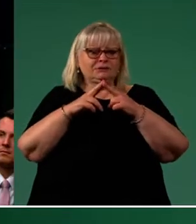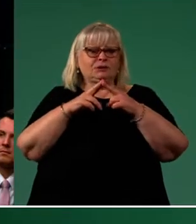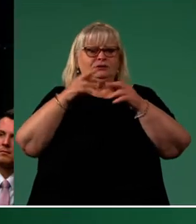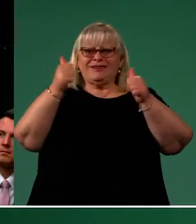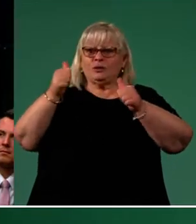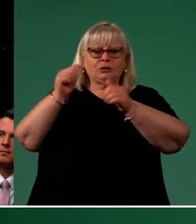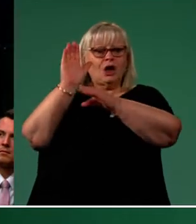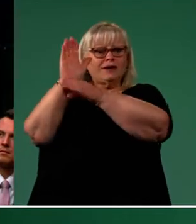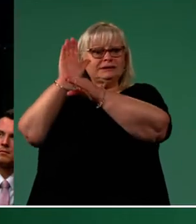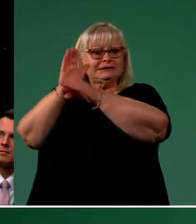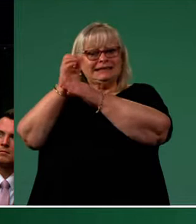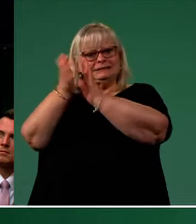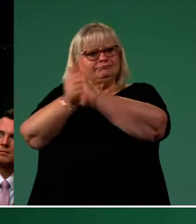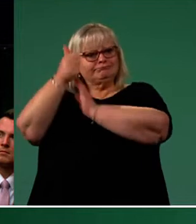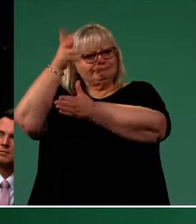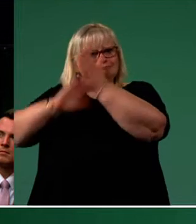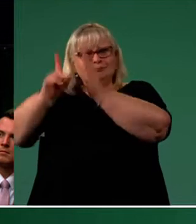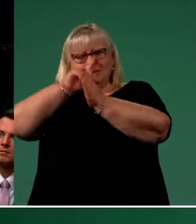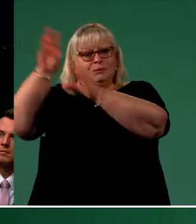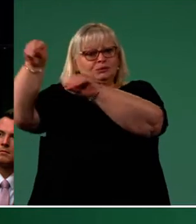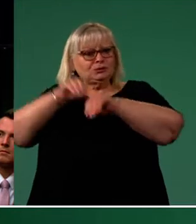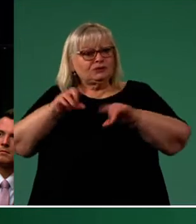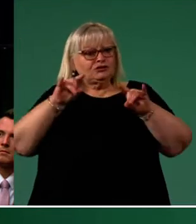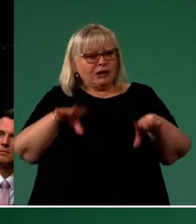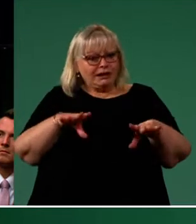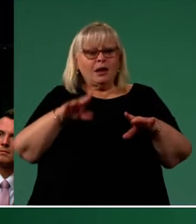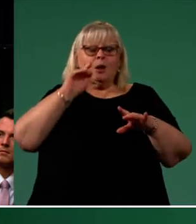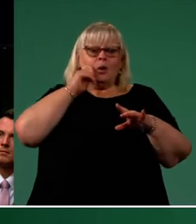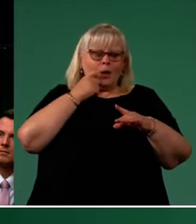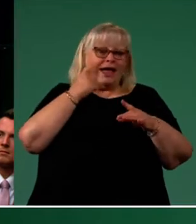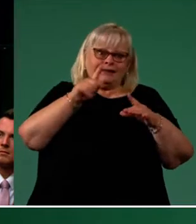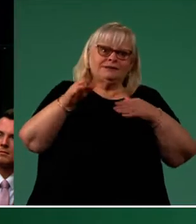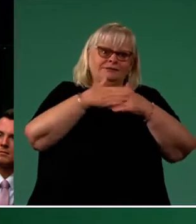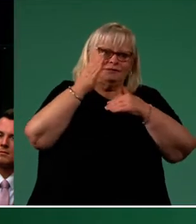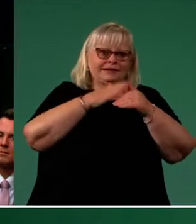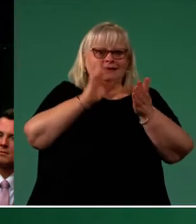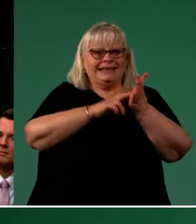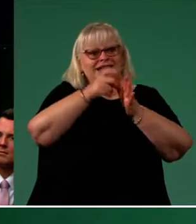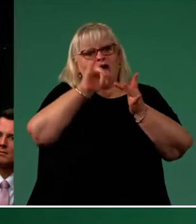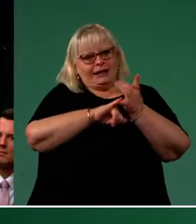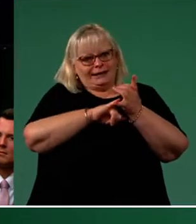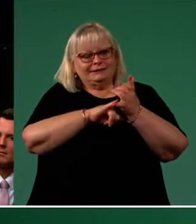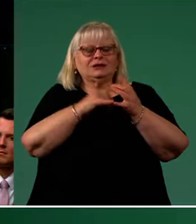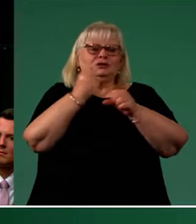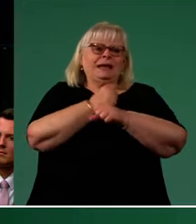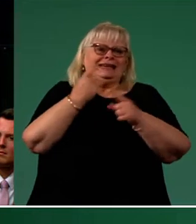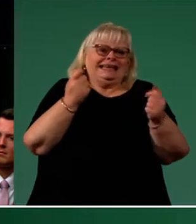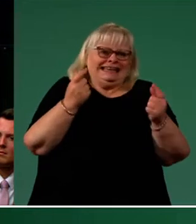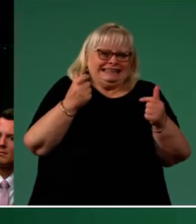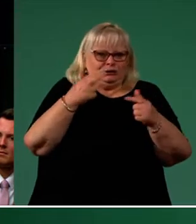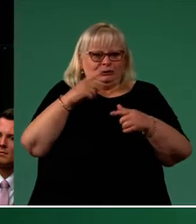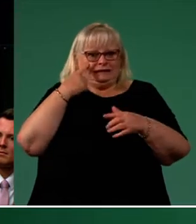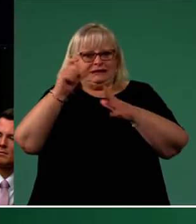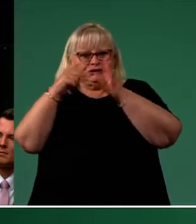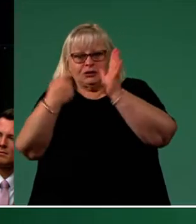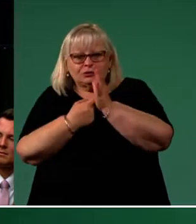people to become citizens and permanent residents, to fix the national disability insurance scheme, to make it easier to see a doctor, to make new